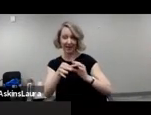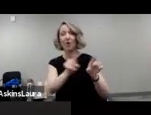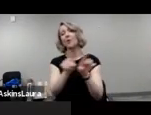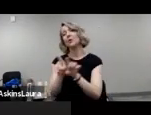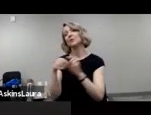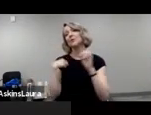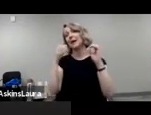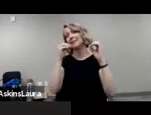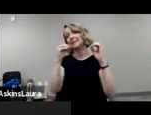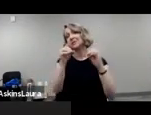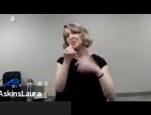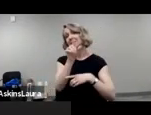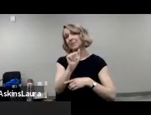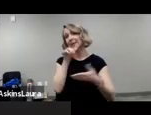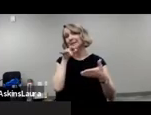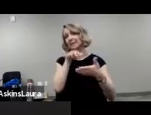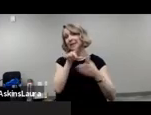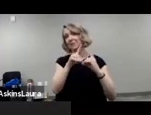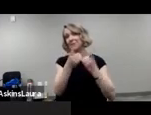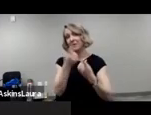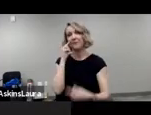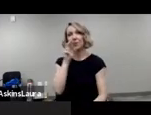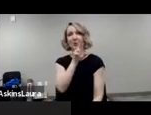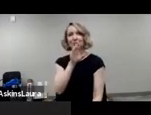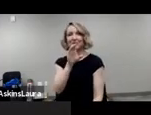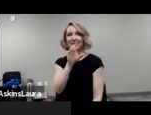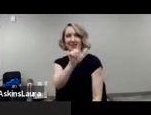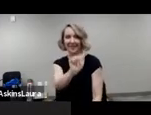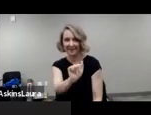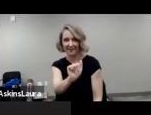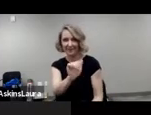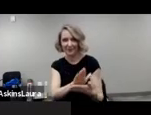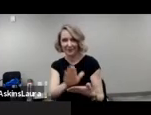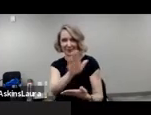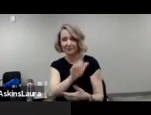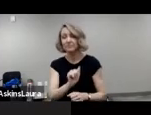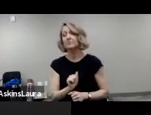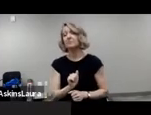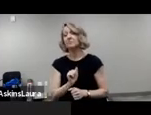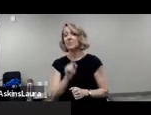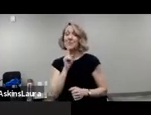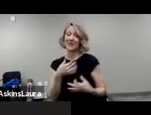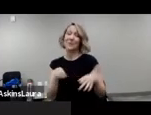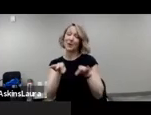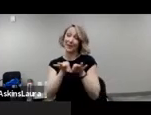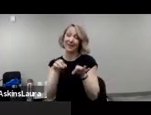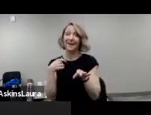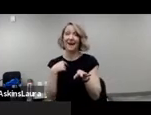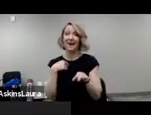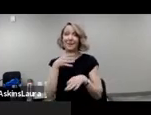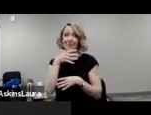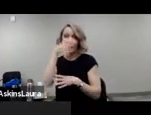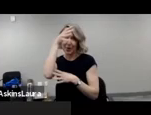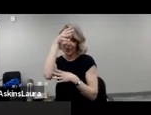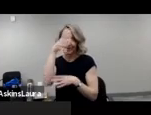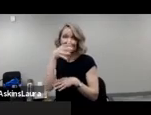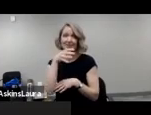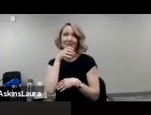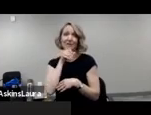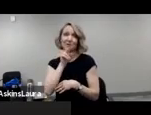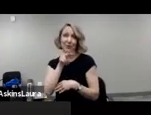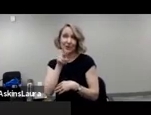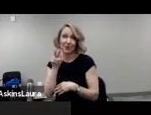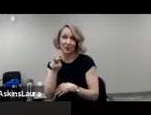teach in the Disability Studies Department at UCLA. I'm most importantly, I'm the parent of a 22-year-old young man with